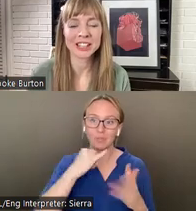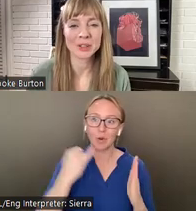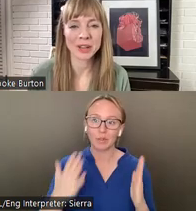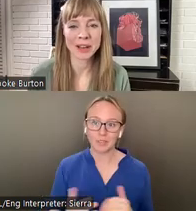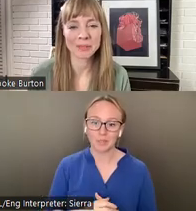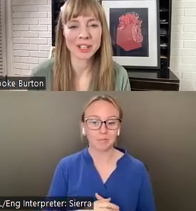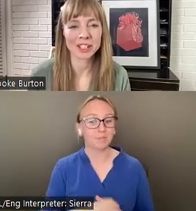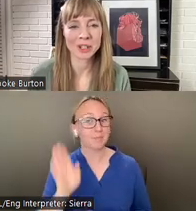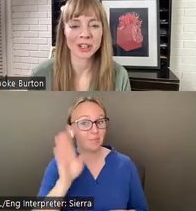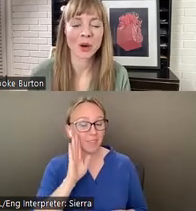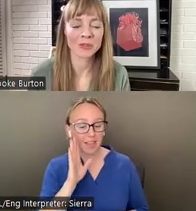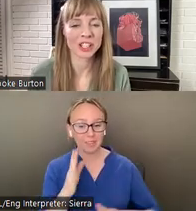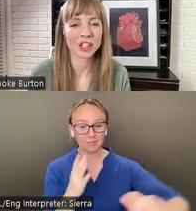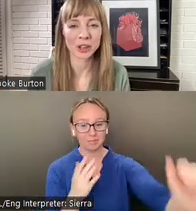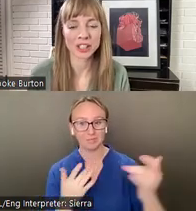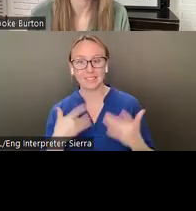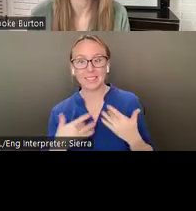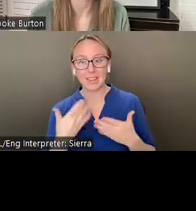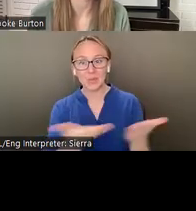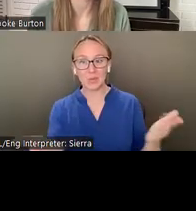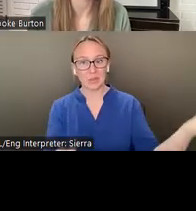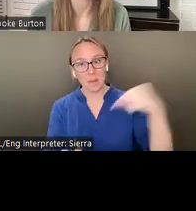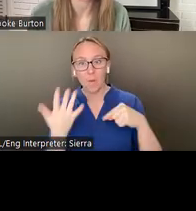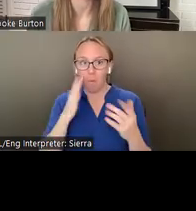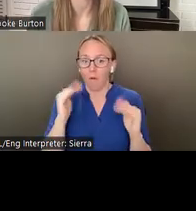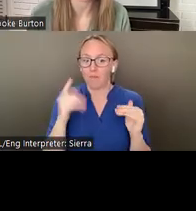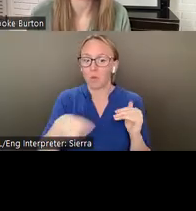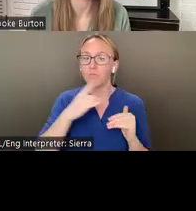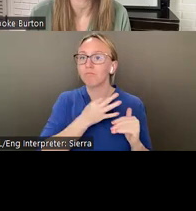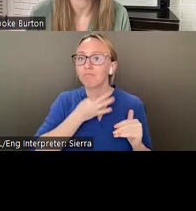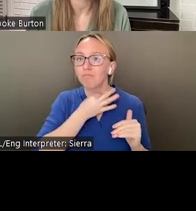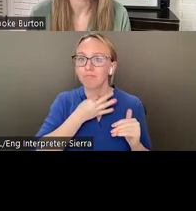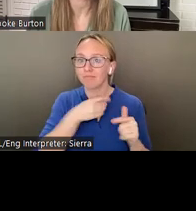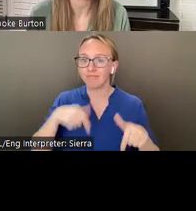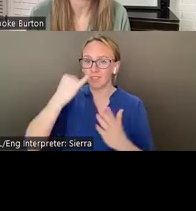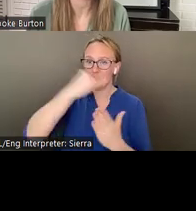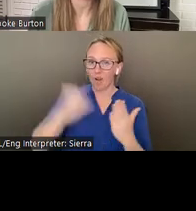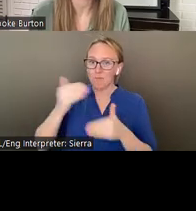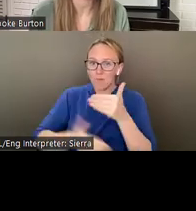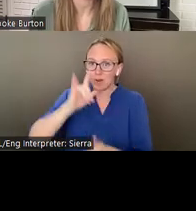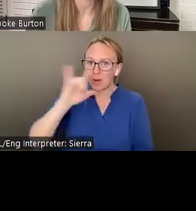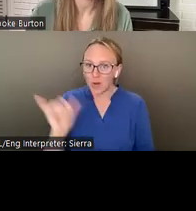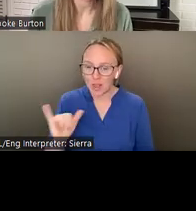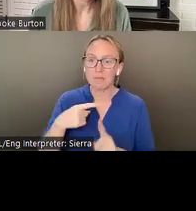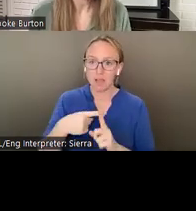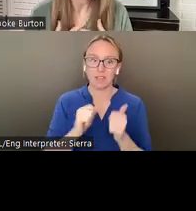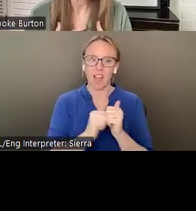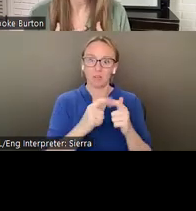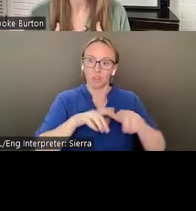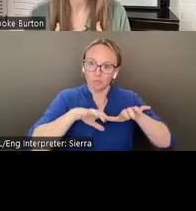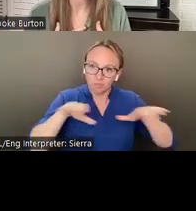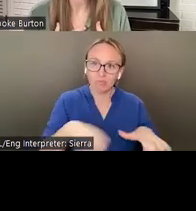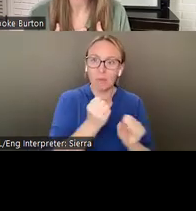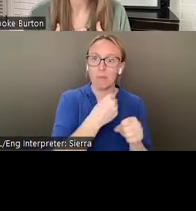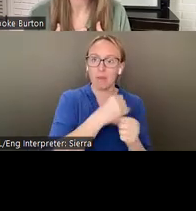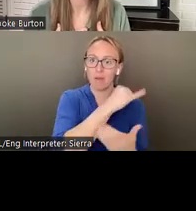excited that you came out because you are hopefully curious about the artistic press process and the practice of making artwork. My name